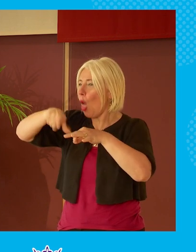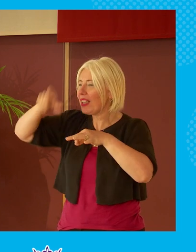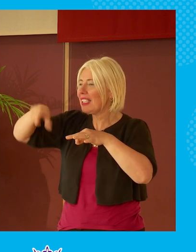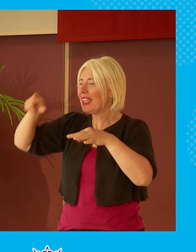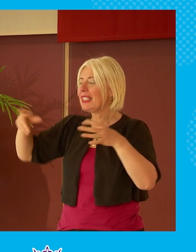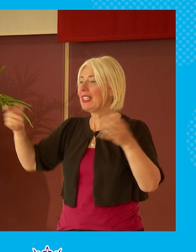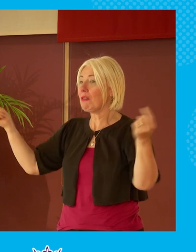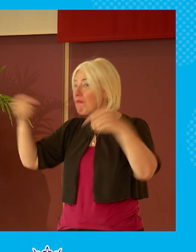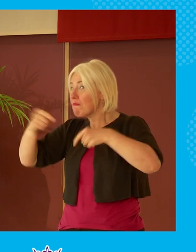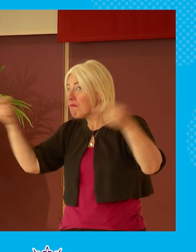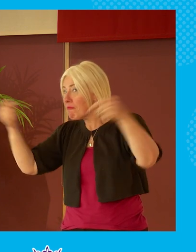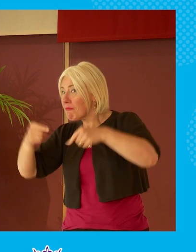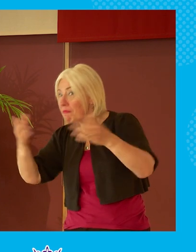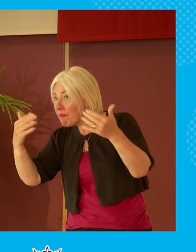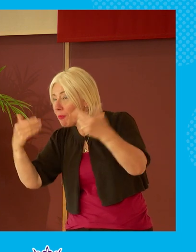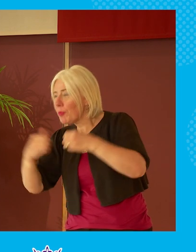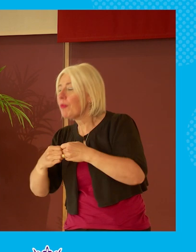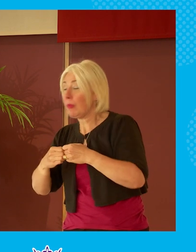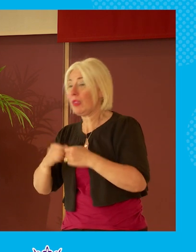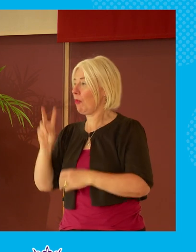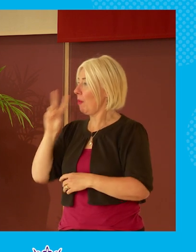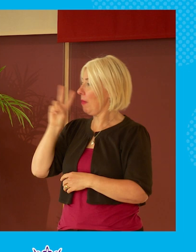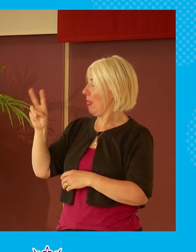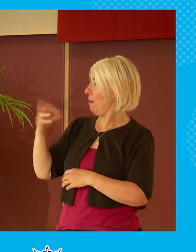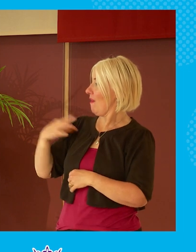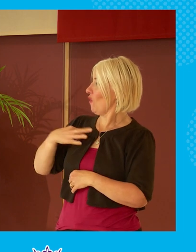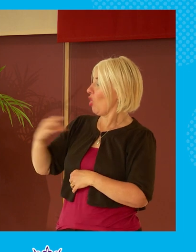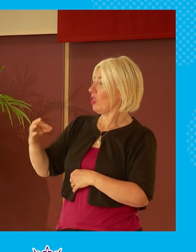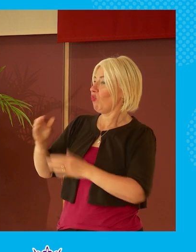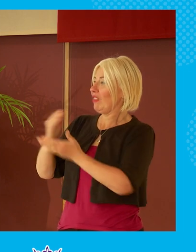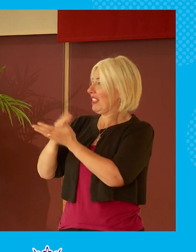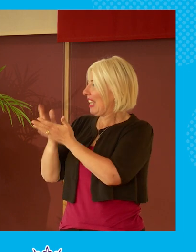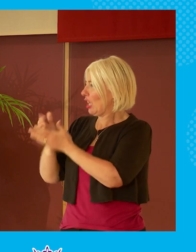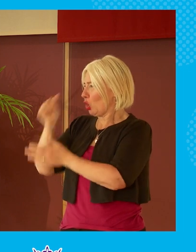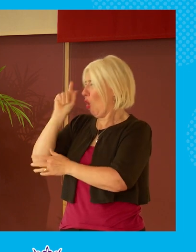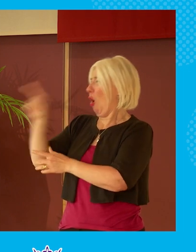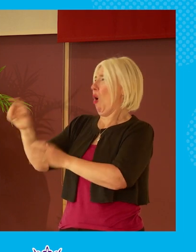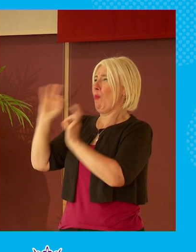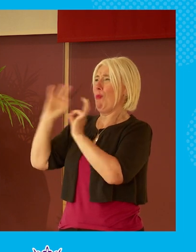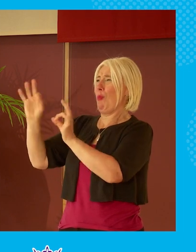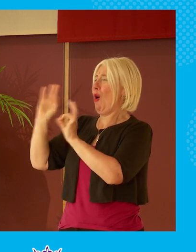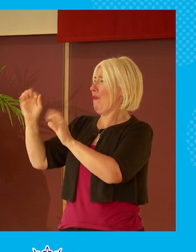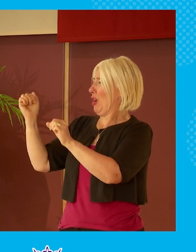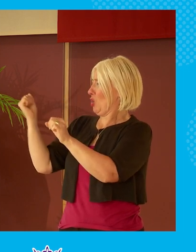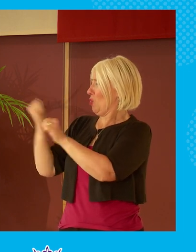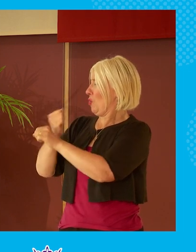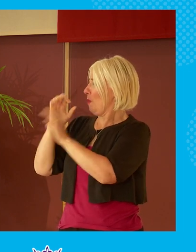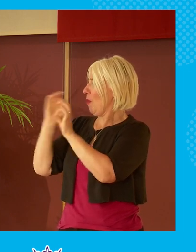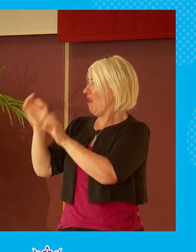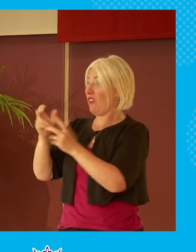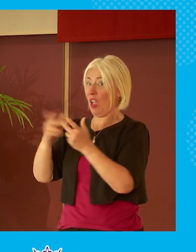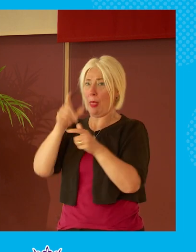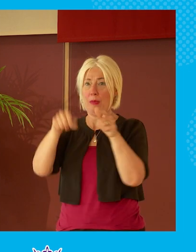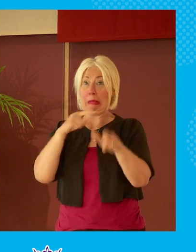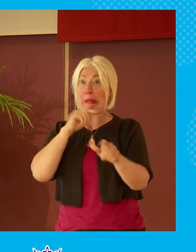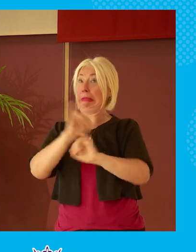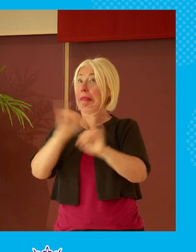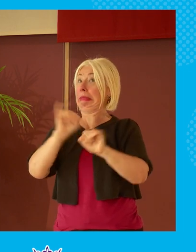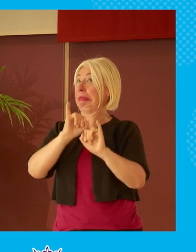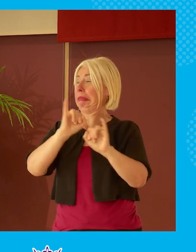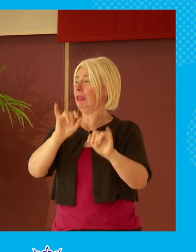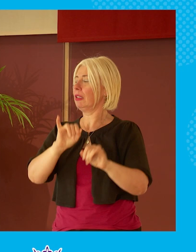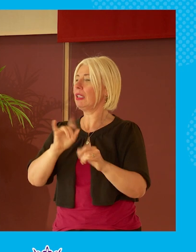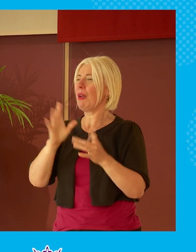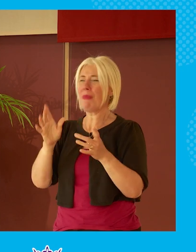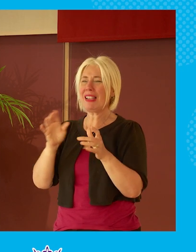you meet people in in voluntary community sector who you know would be brilliant and people who immediately go i wouldn't go near it and it is in very large